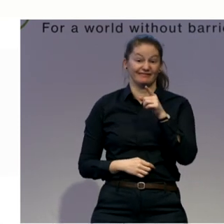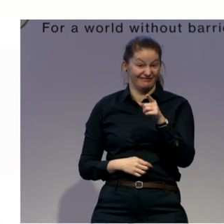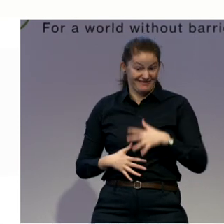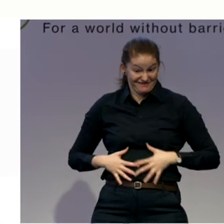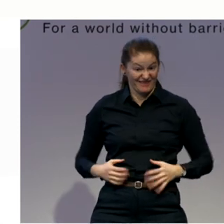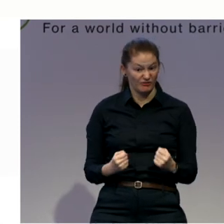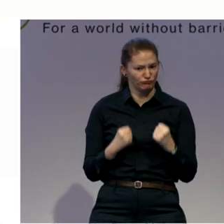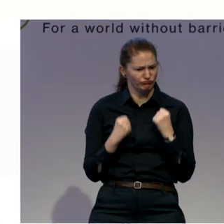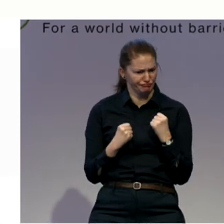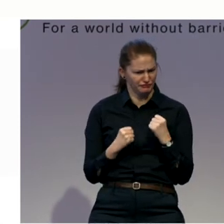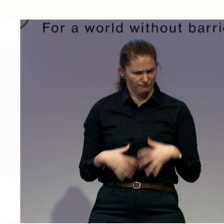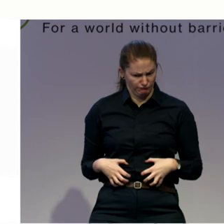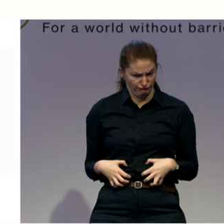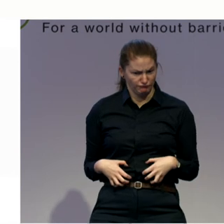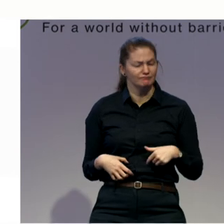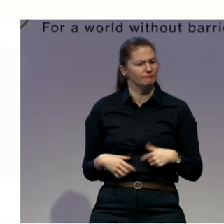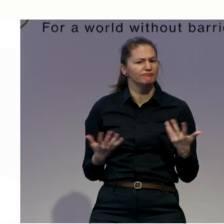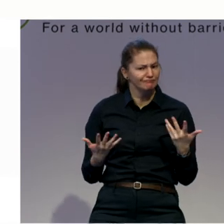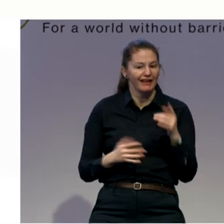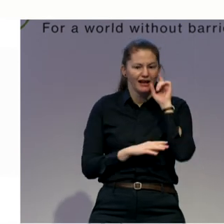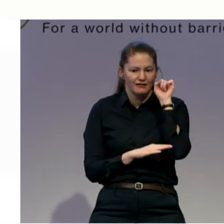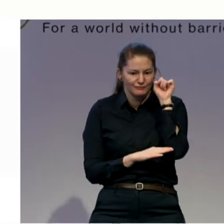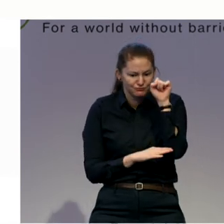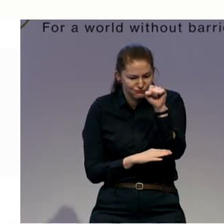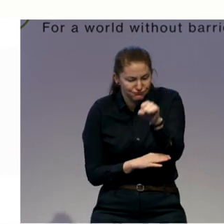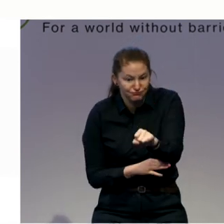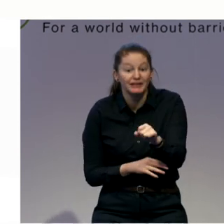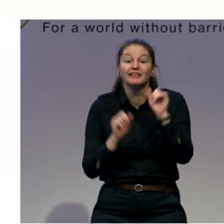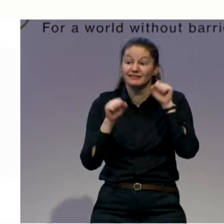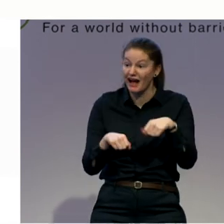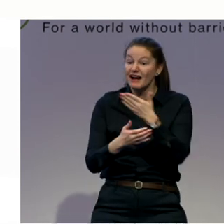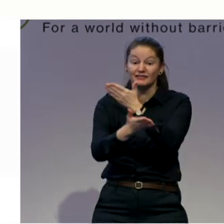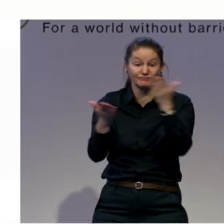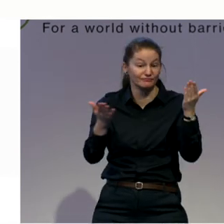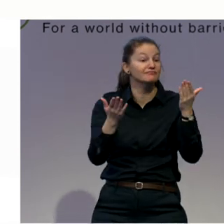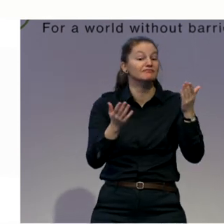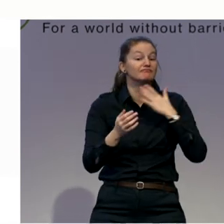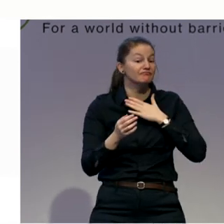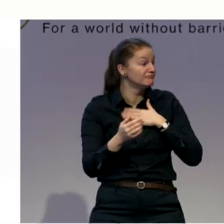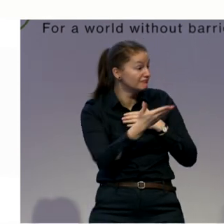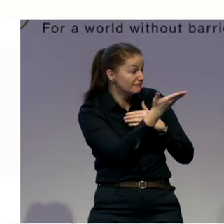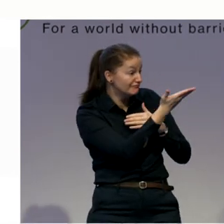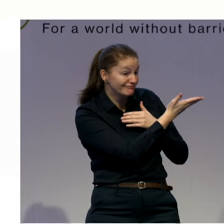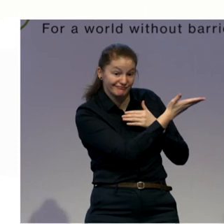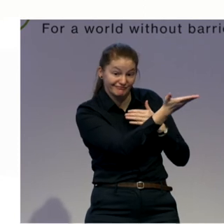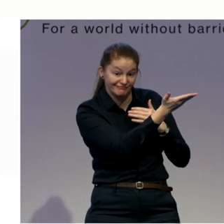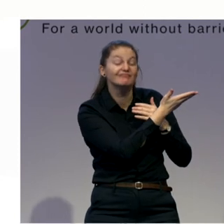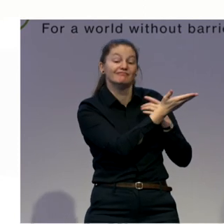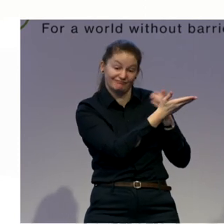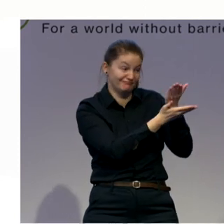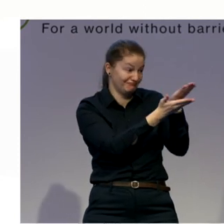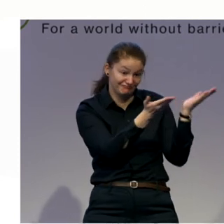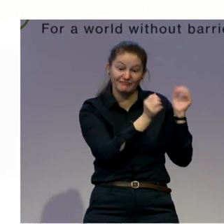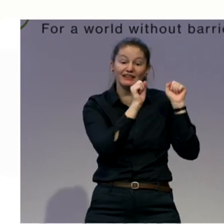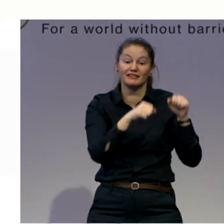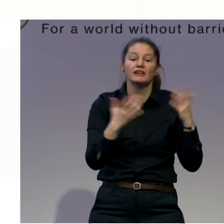come and join whoever is still there in the corridor and just take your seat and let's